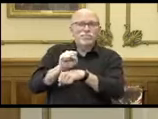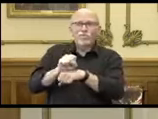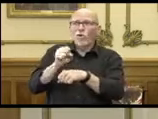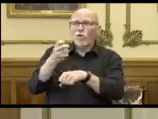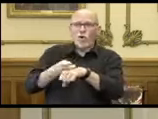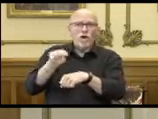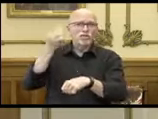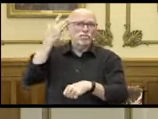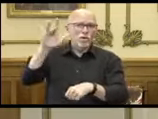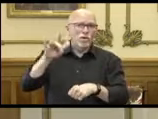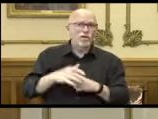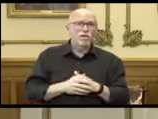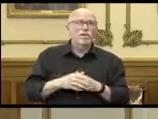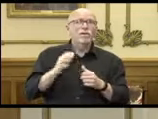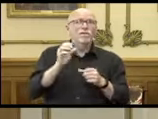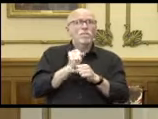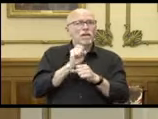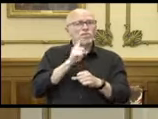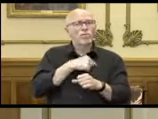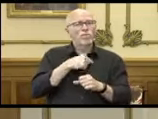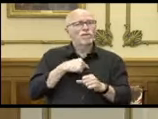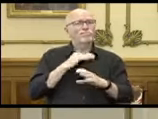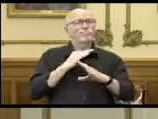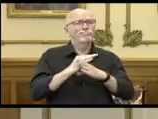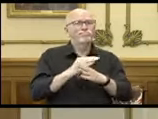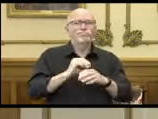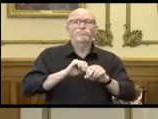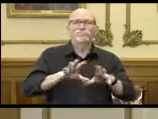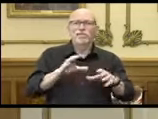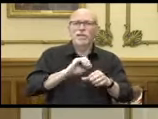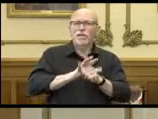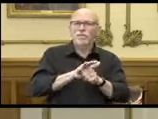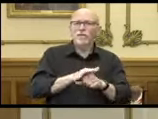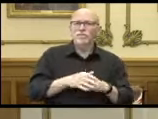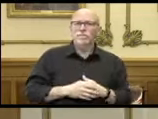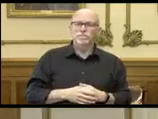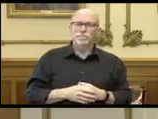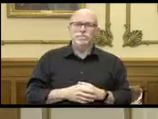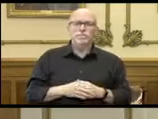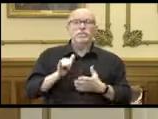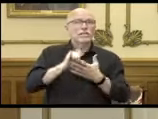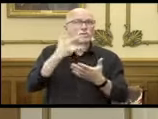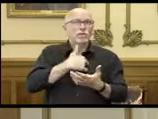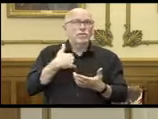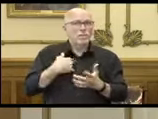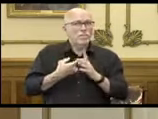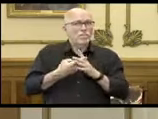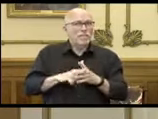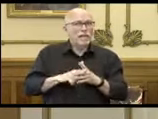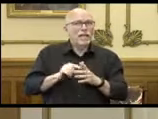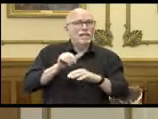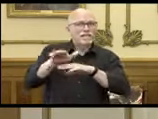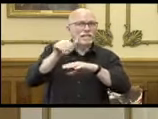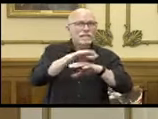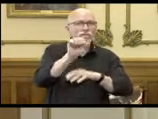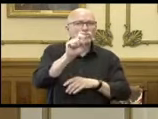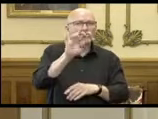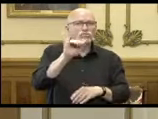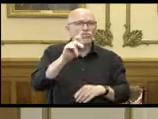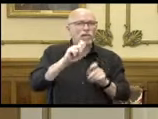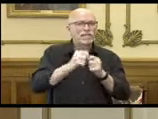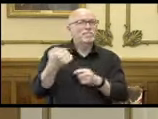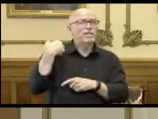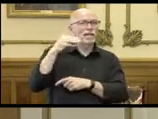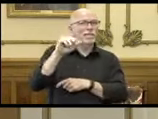smart as we can to prevent and mitigate COVID-19 outbreaks. It's why we began deploying strike teams back in